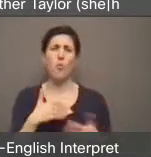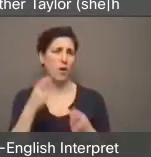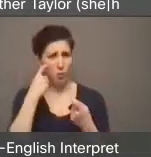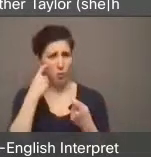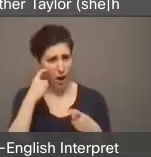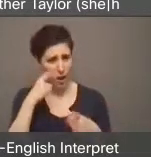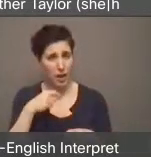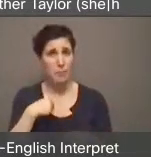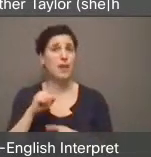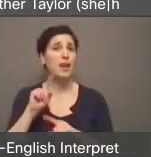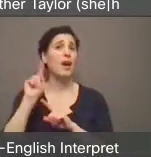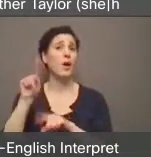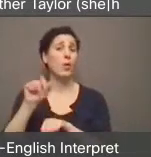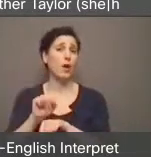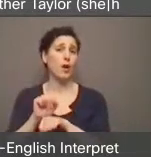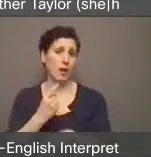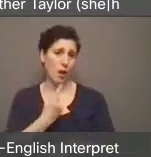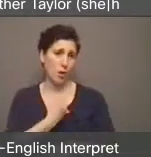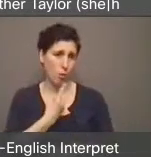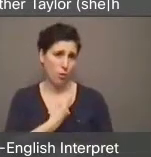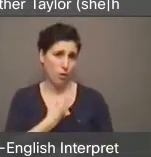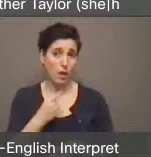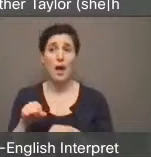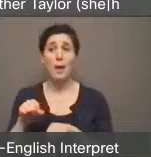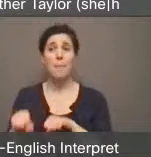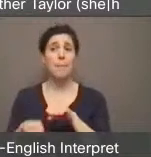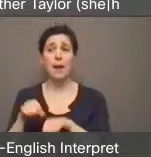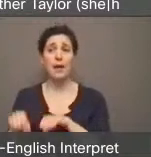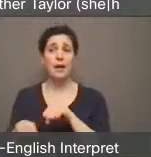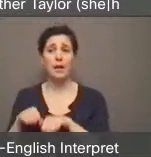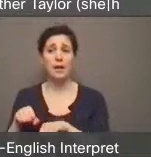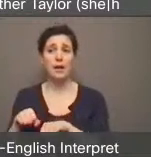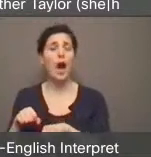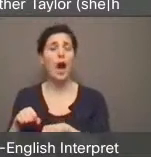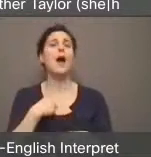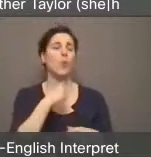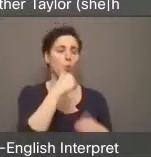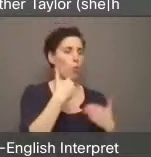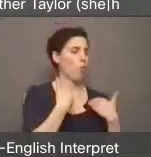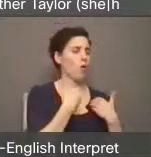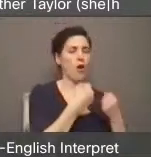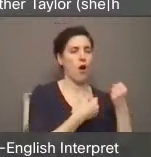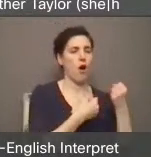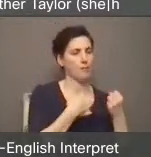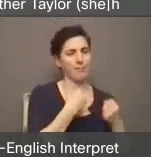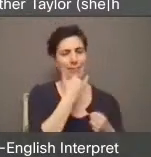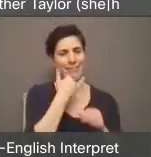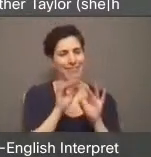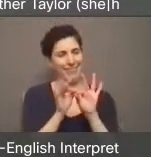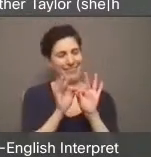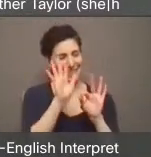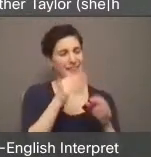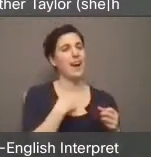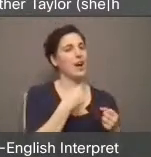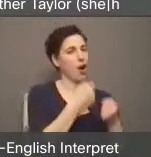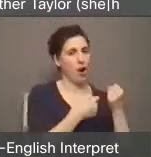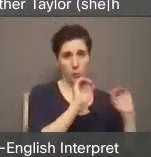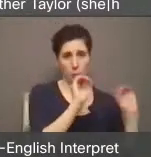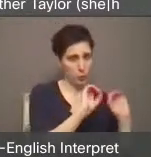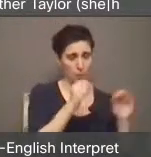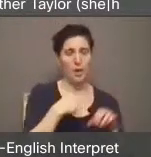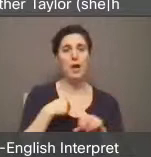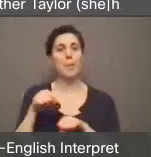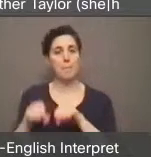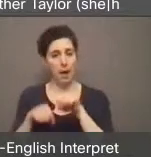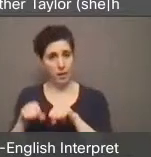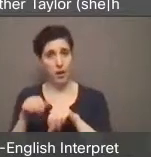And the bike lanes installed last year on the Danforth and along Bloor street made my life safer and less stressful at least twice a day and